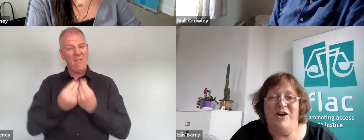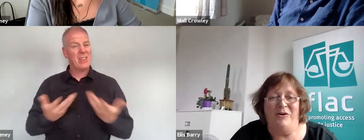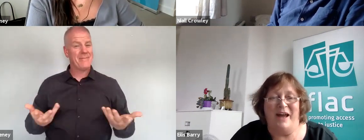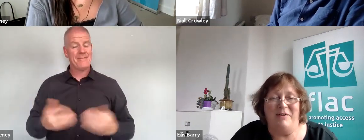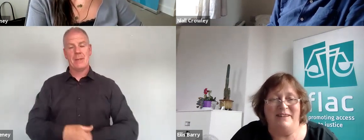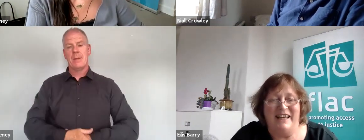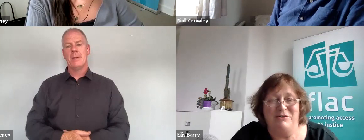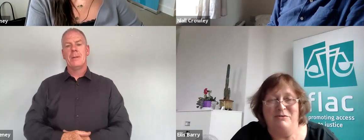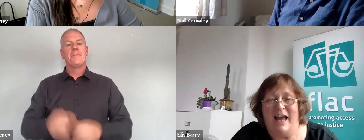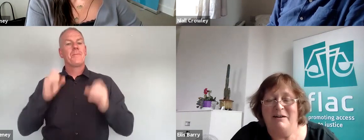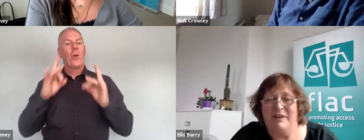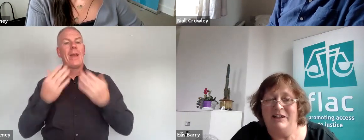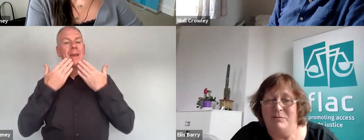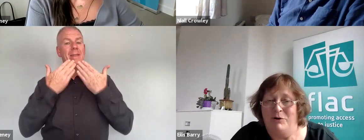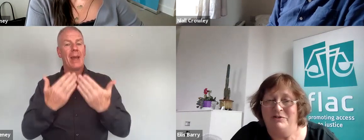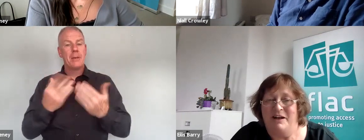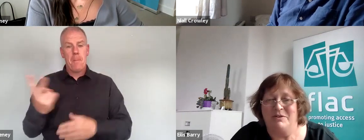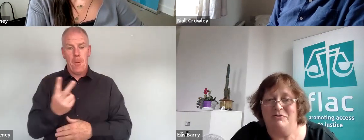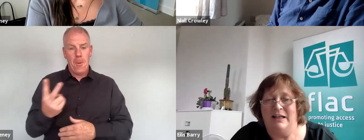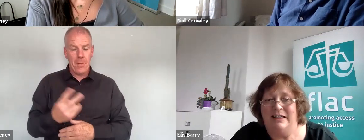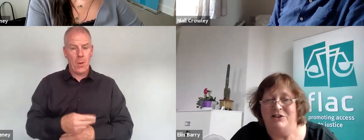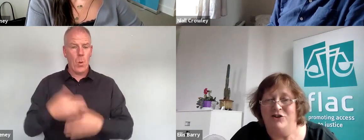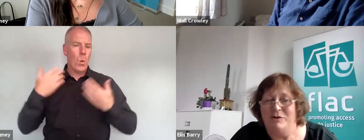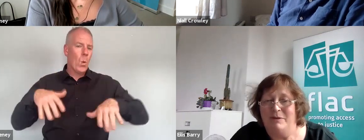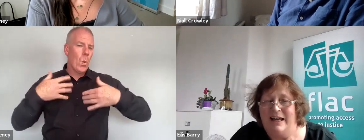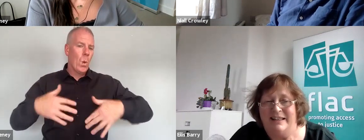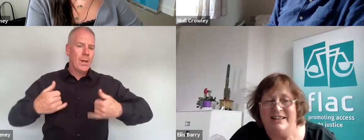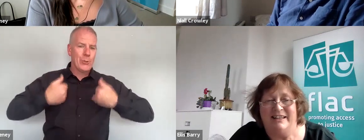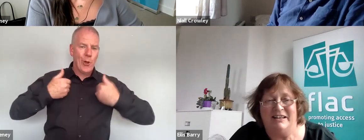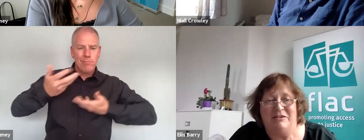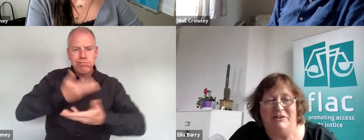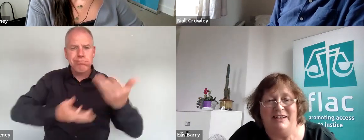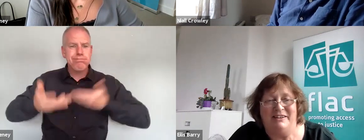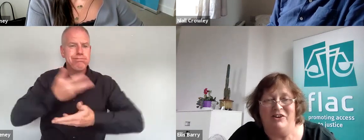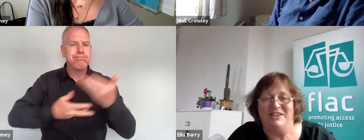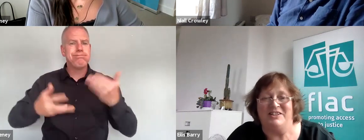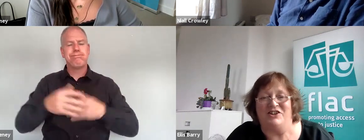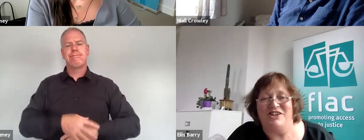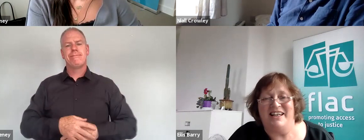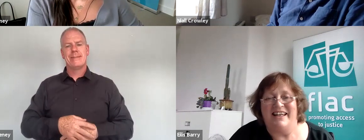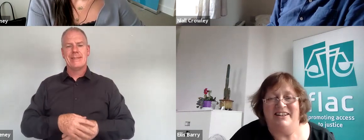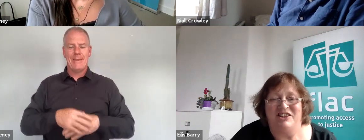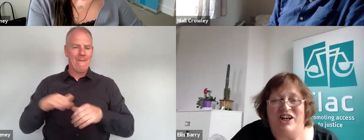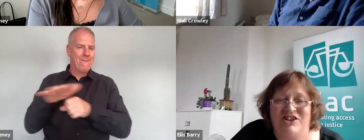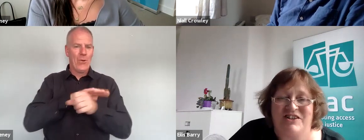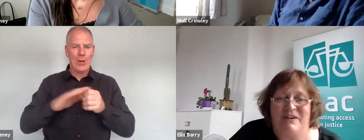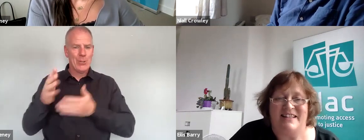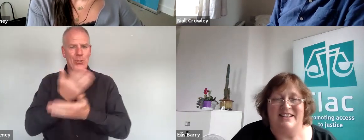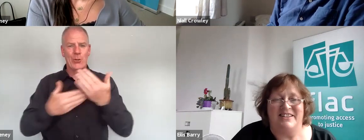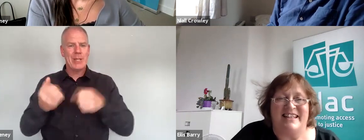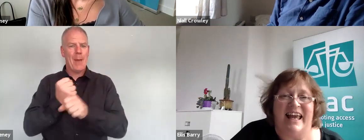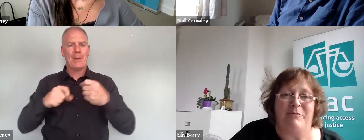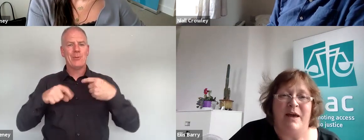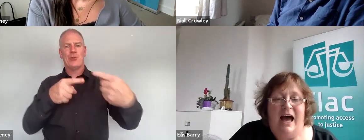okay well thank you thank you both that was really enjoyable and a very thorough discussion I think on the challenges